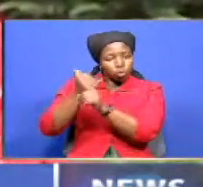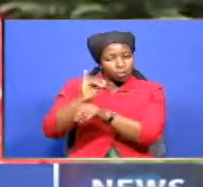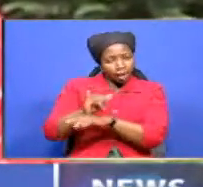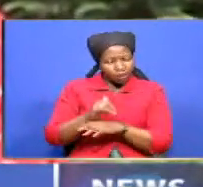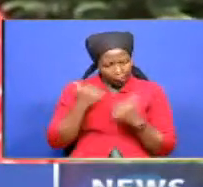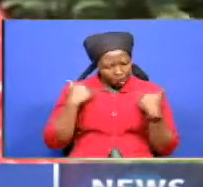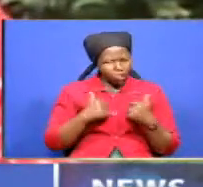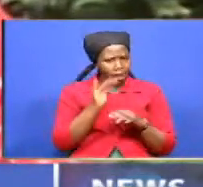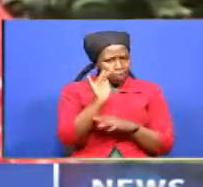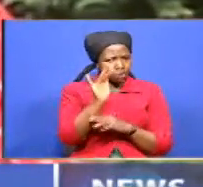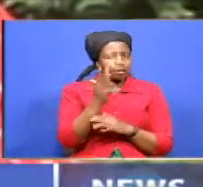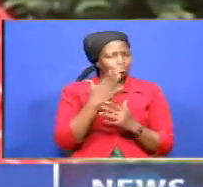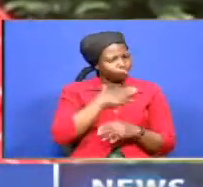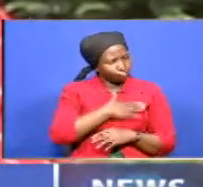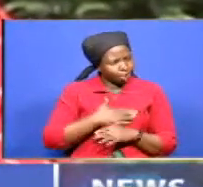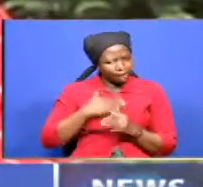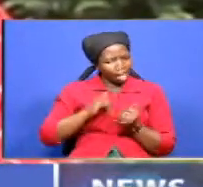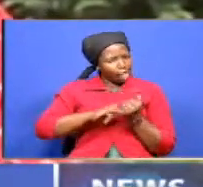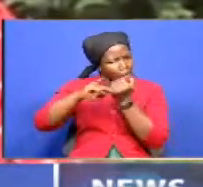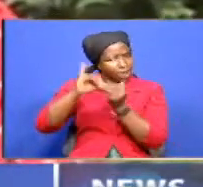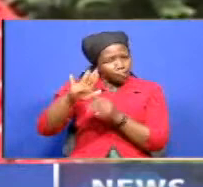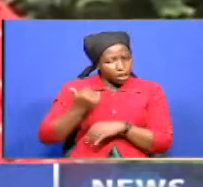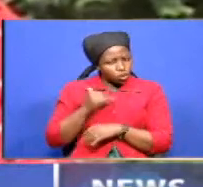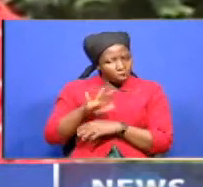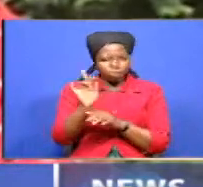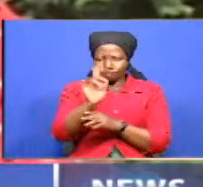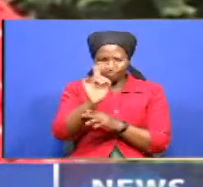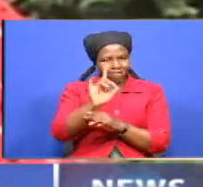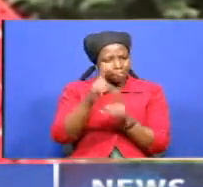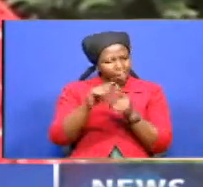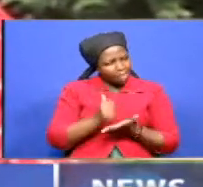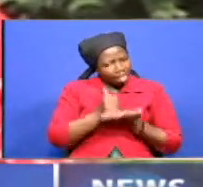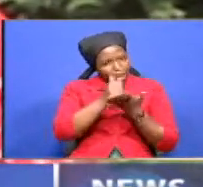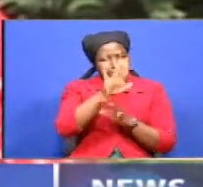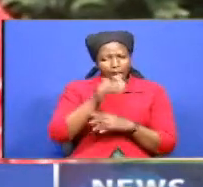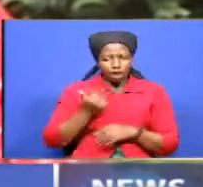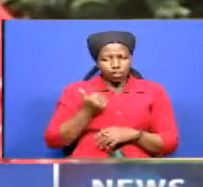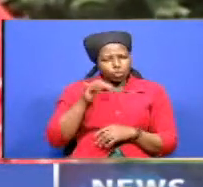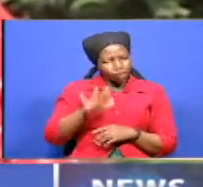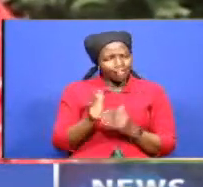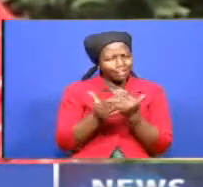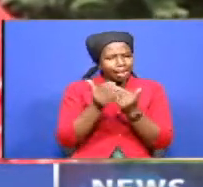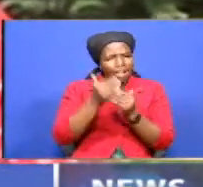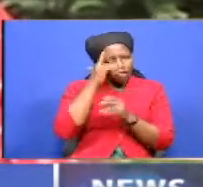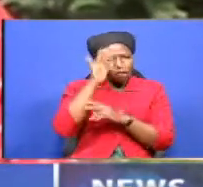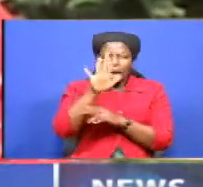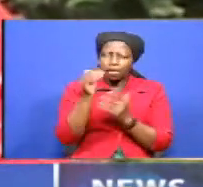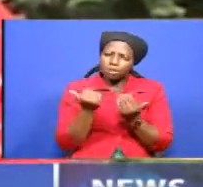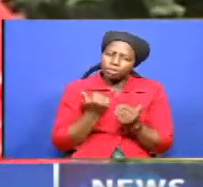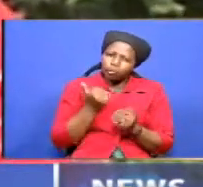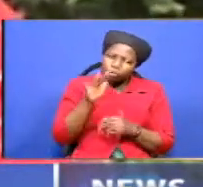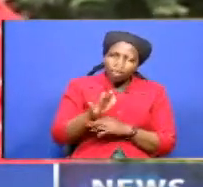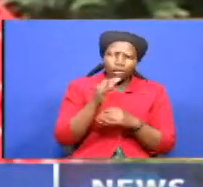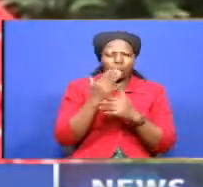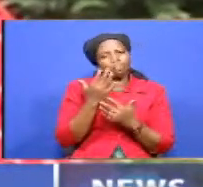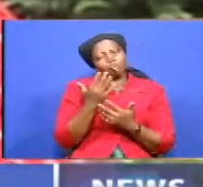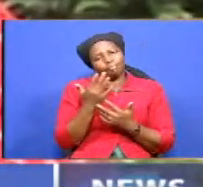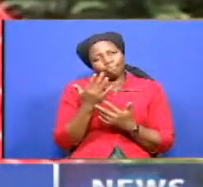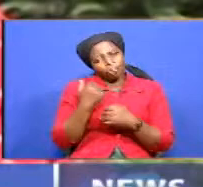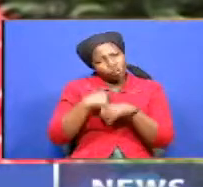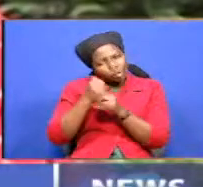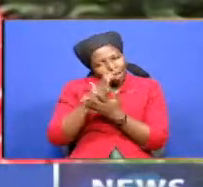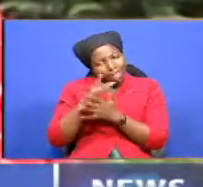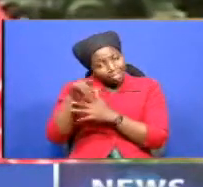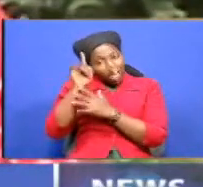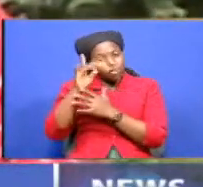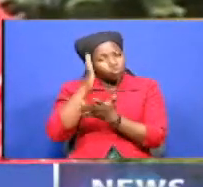ask them not to do that please help your daughters please take care of your daughter so that she doesn't fall